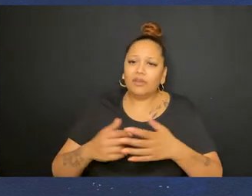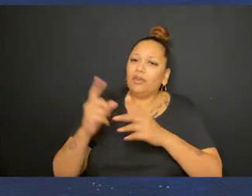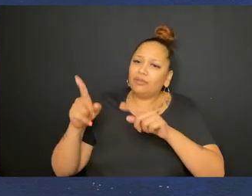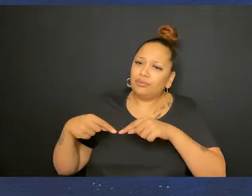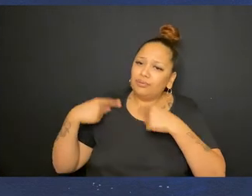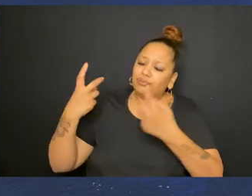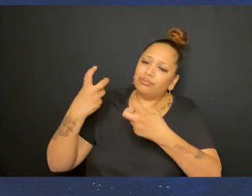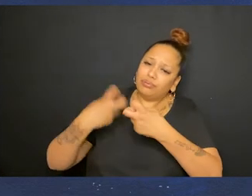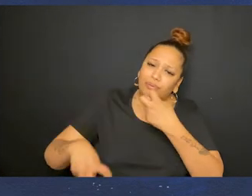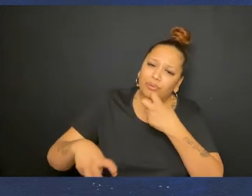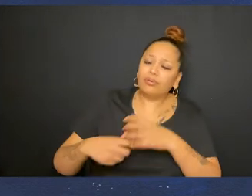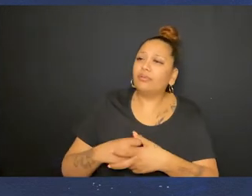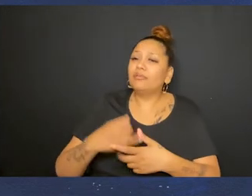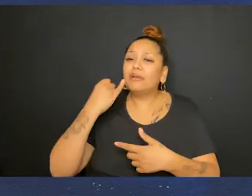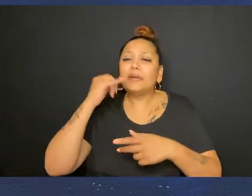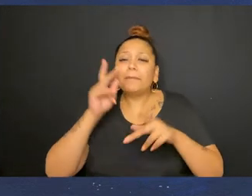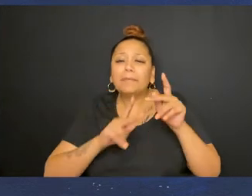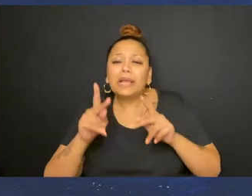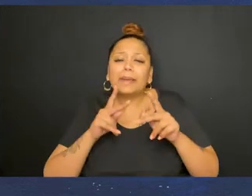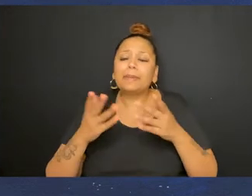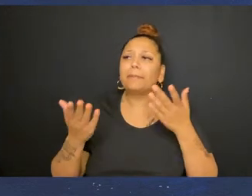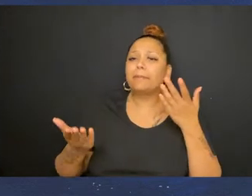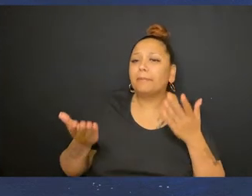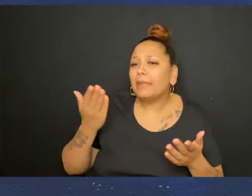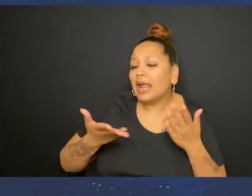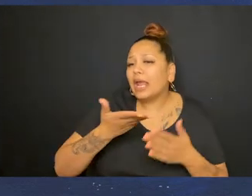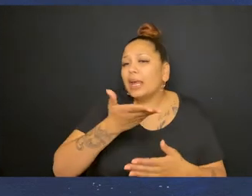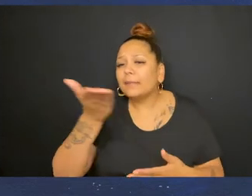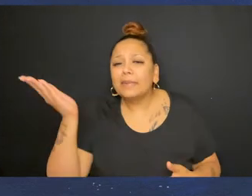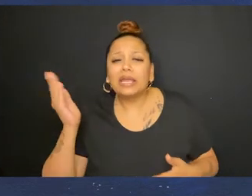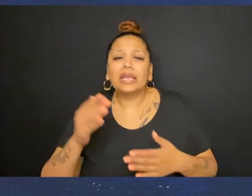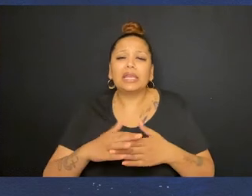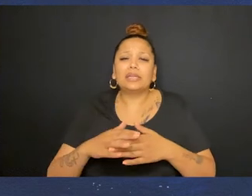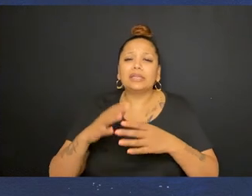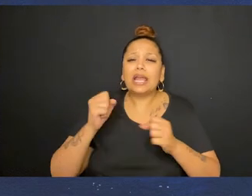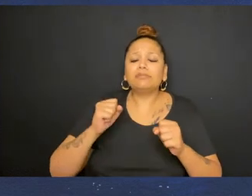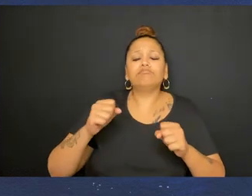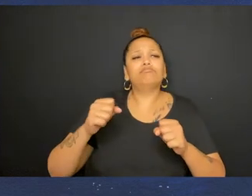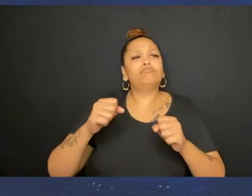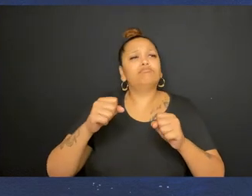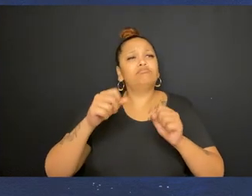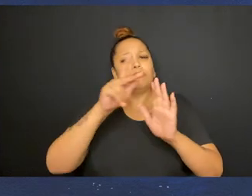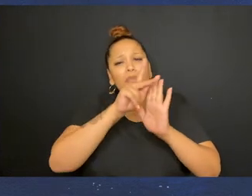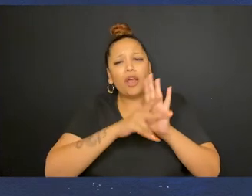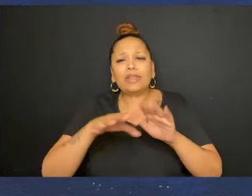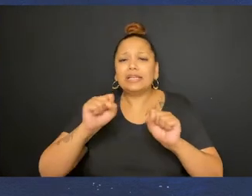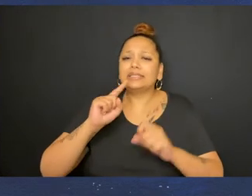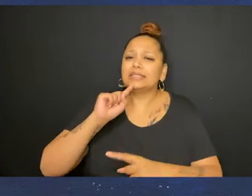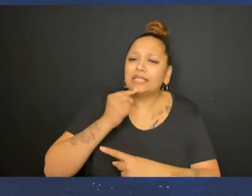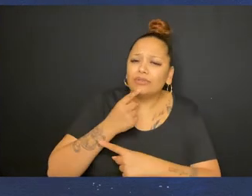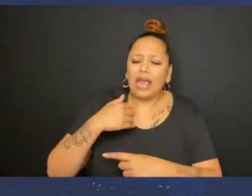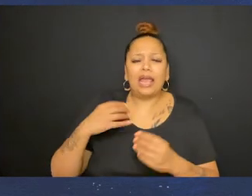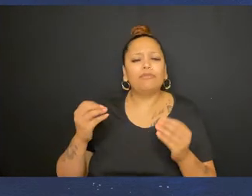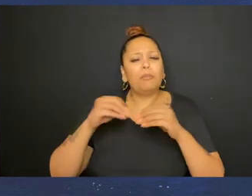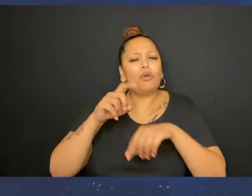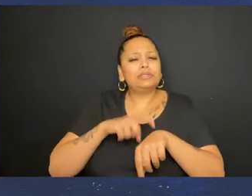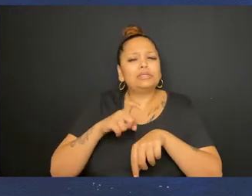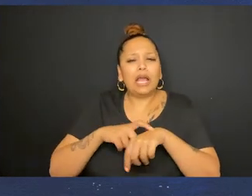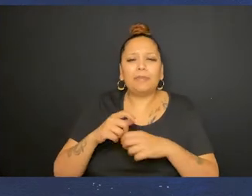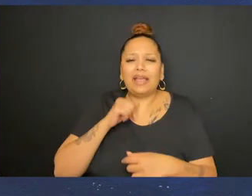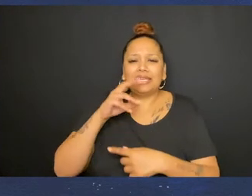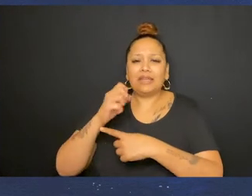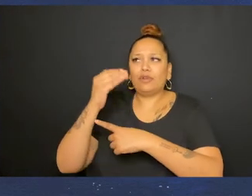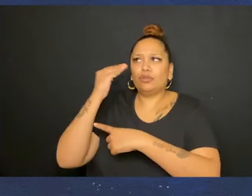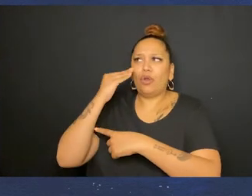so. And that's been really hard knowing that if people had maybe taken these precautions more seriously, I would have had more time.